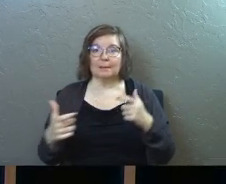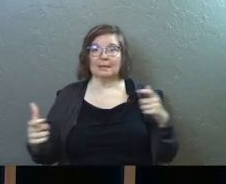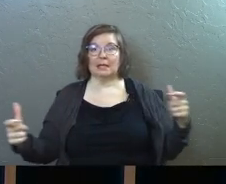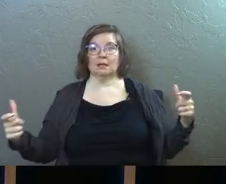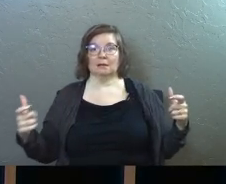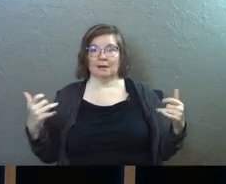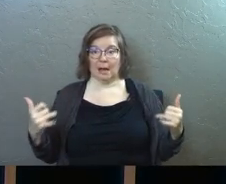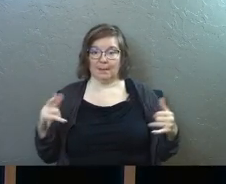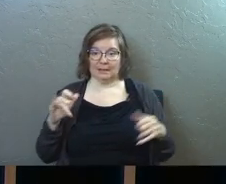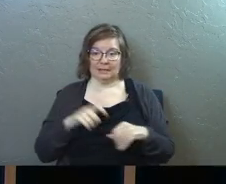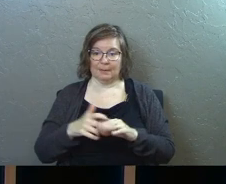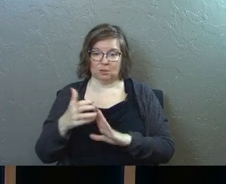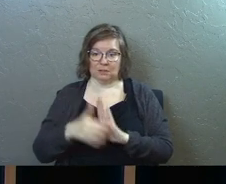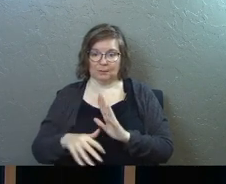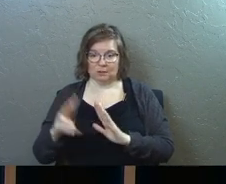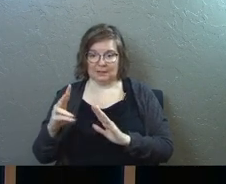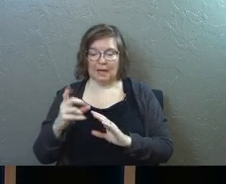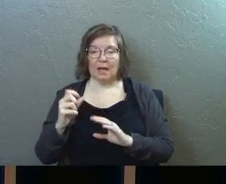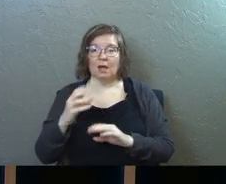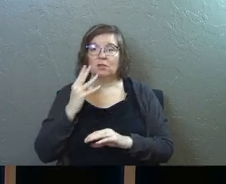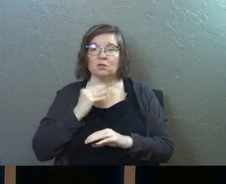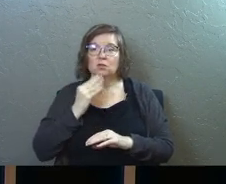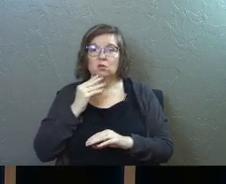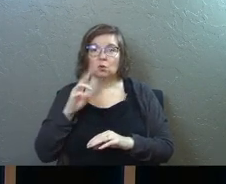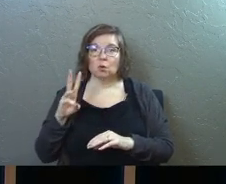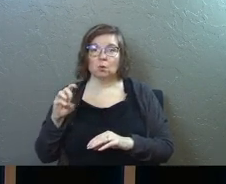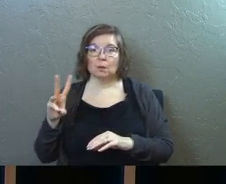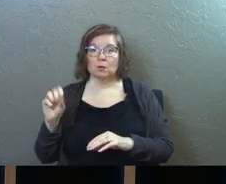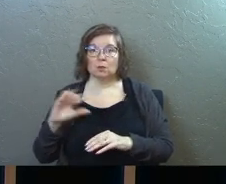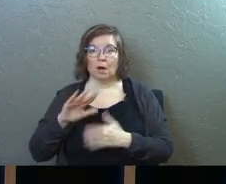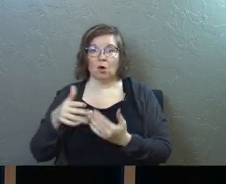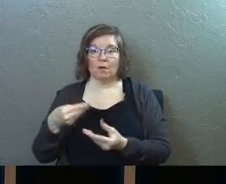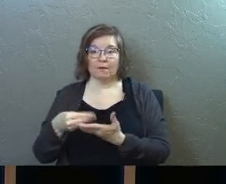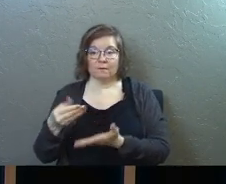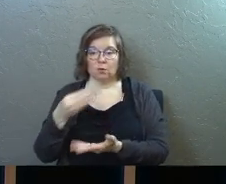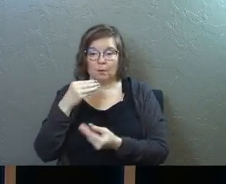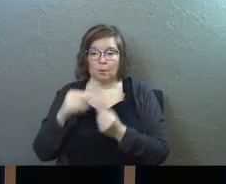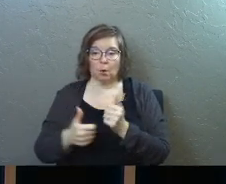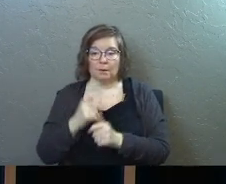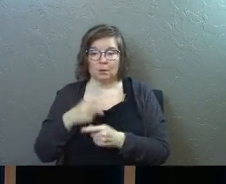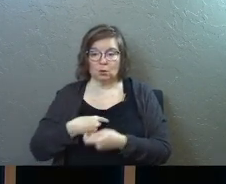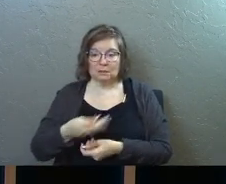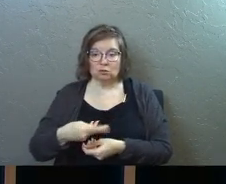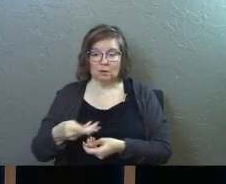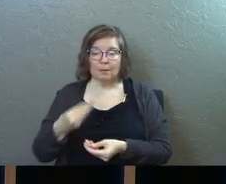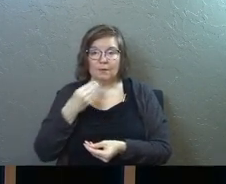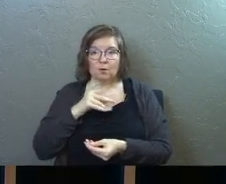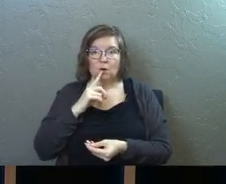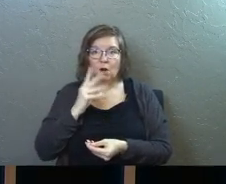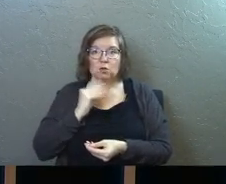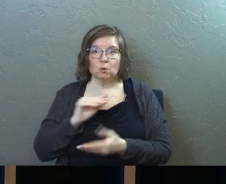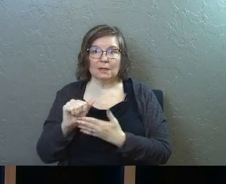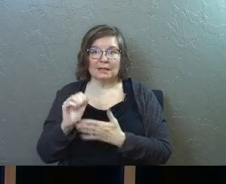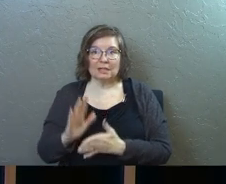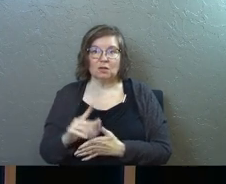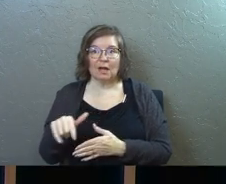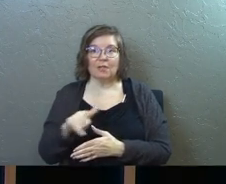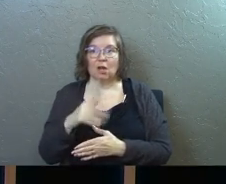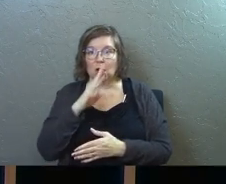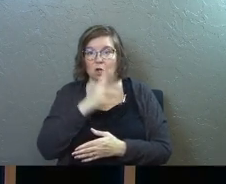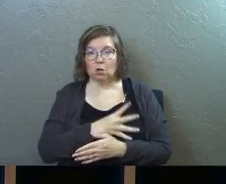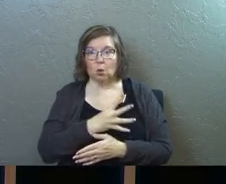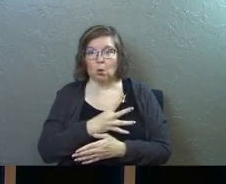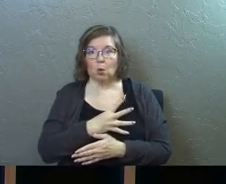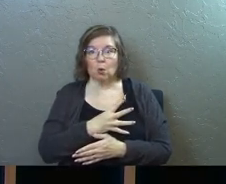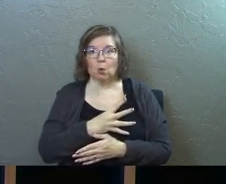bigger mega church by the time you get to chapter six and the Jewish widows are getting all the food because most of the people who are distributing the food are Jewish leaders and they're